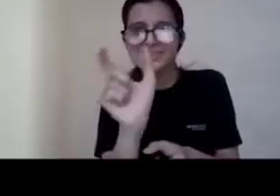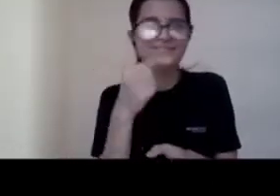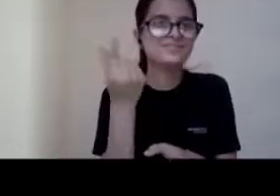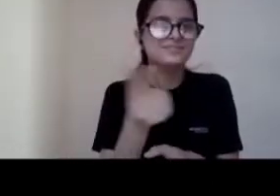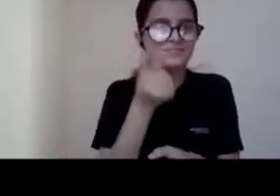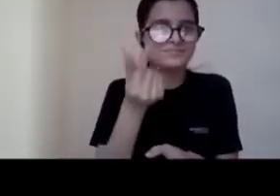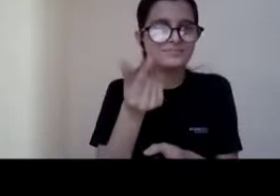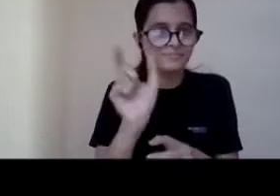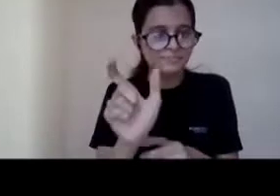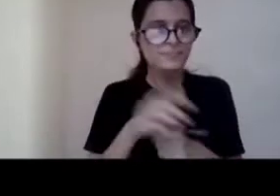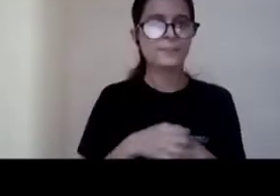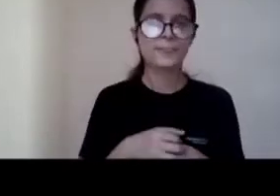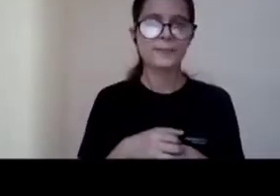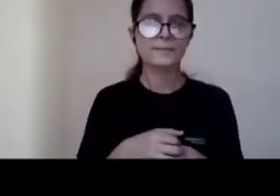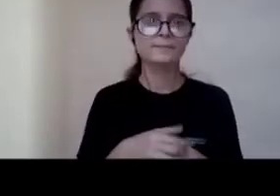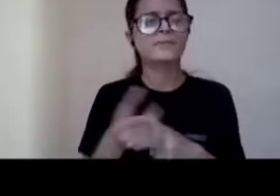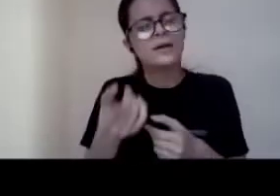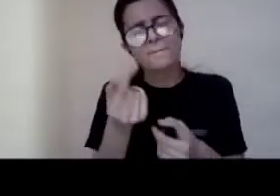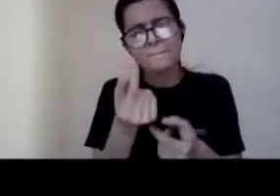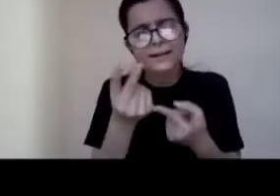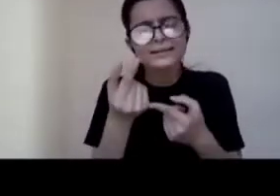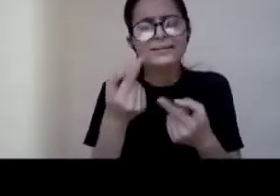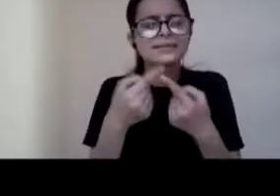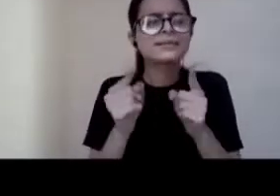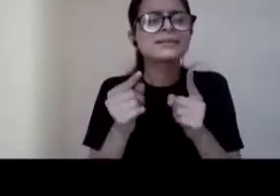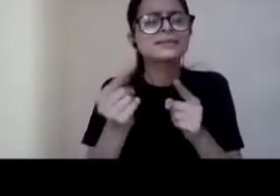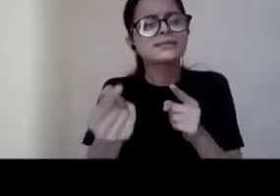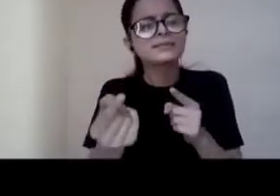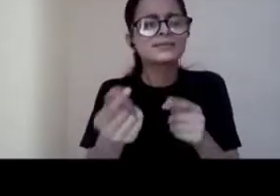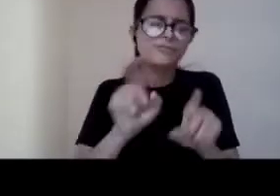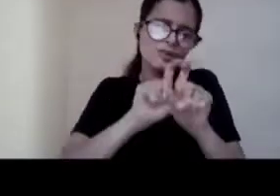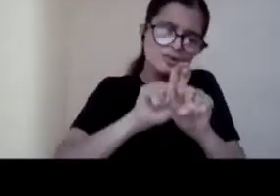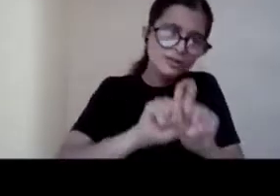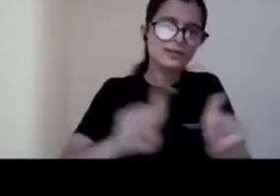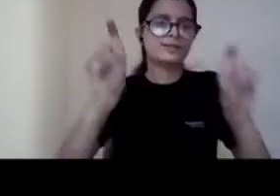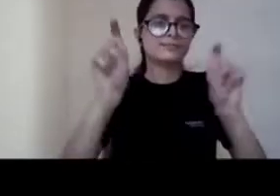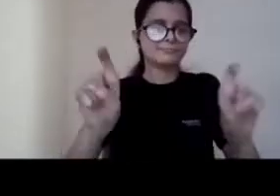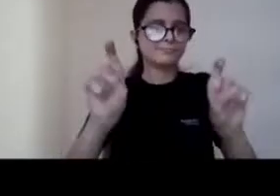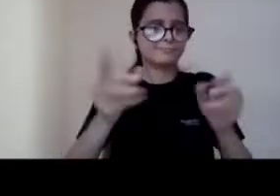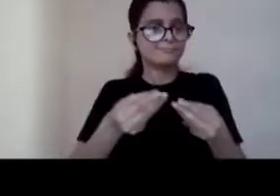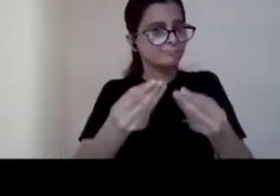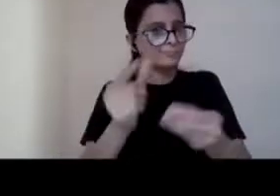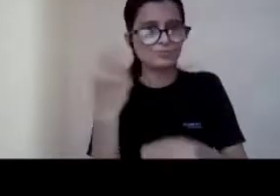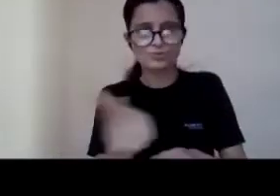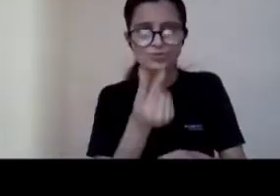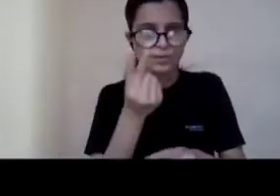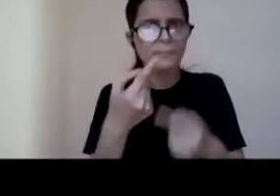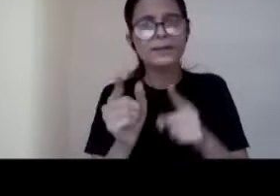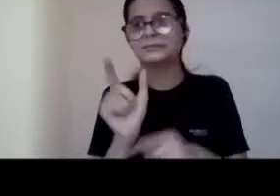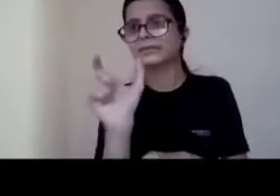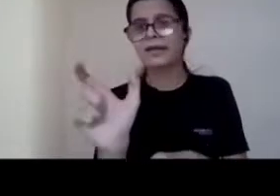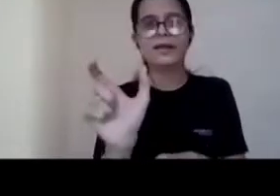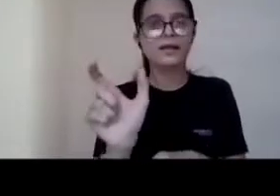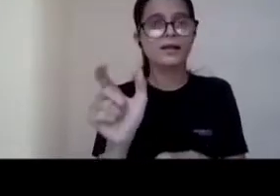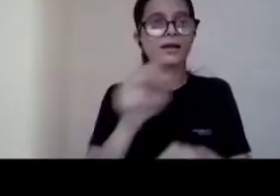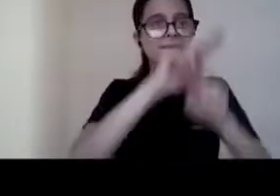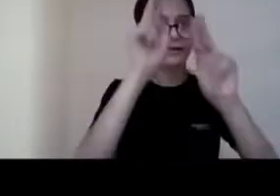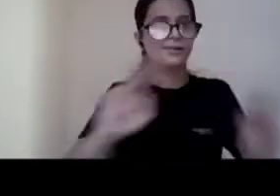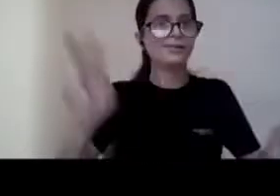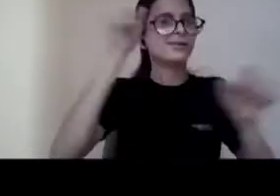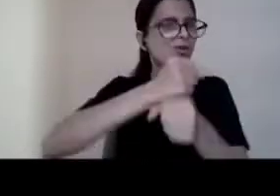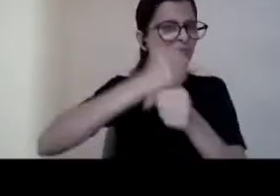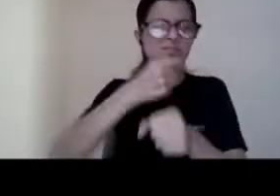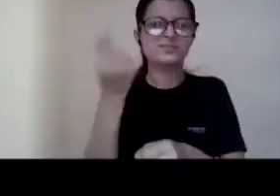it is it is just for uh clarity uh we should not be using words like international government